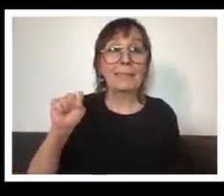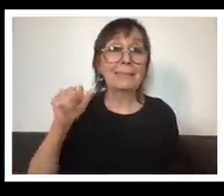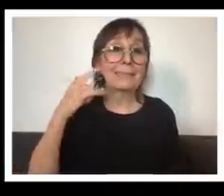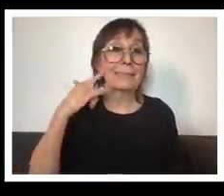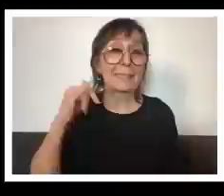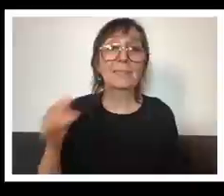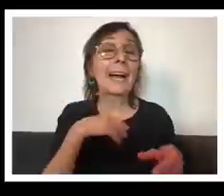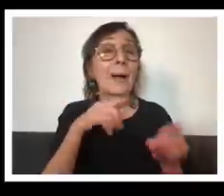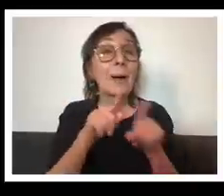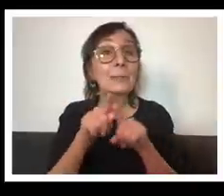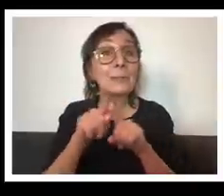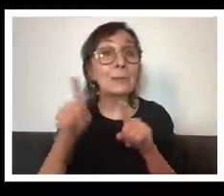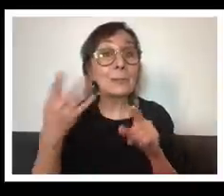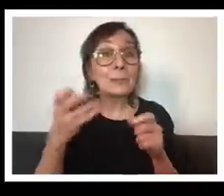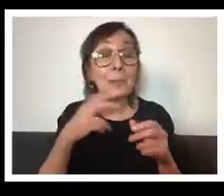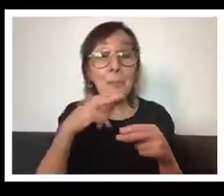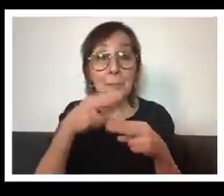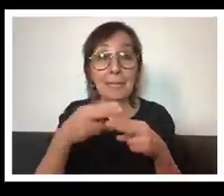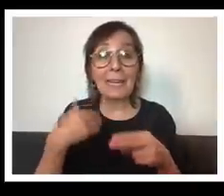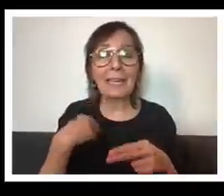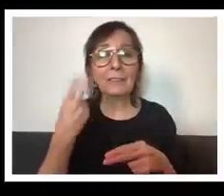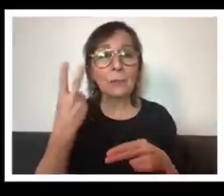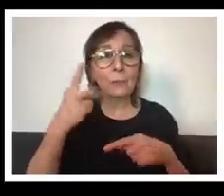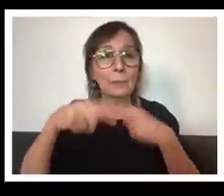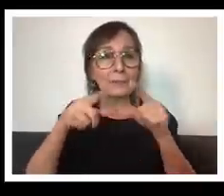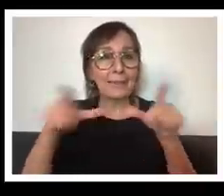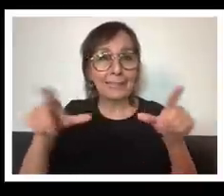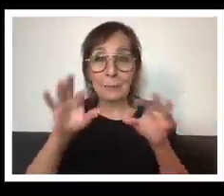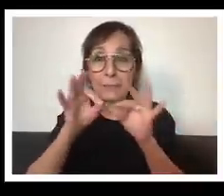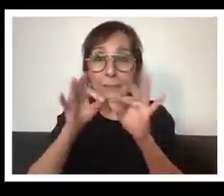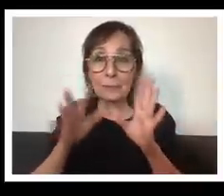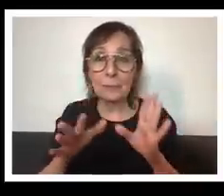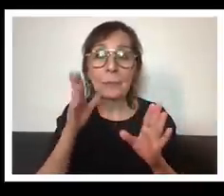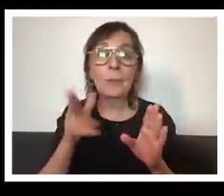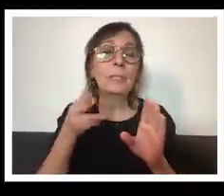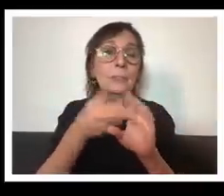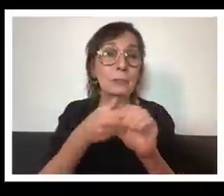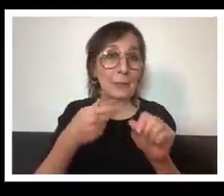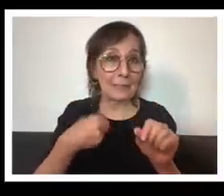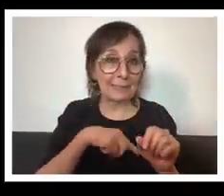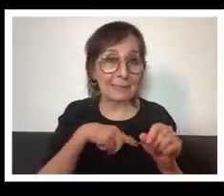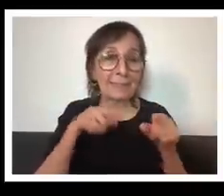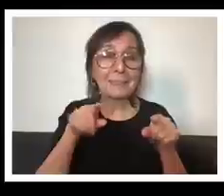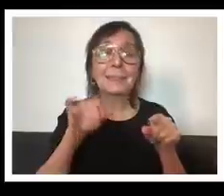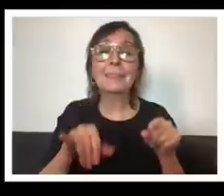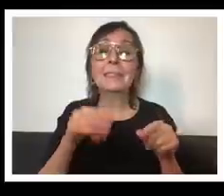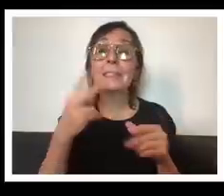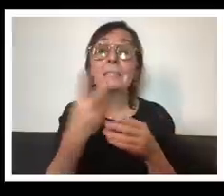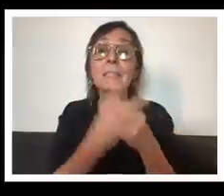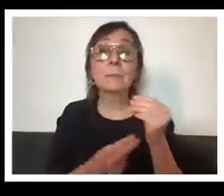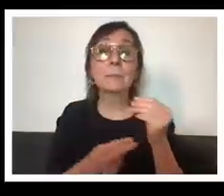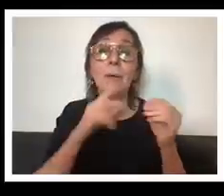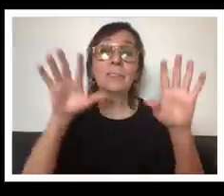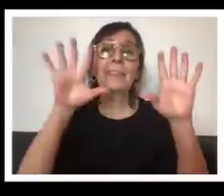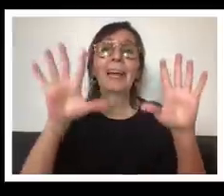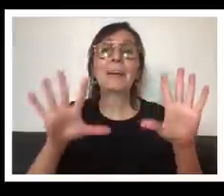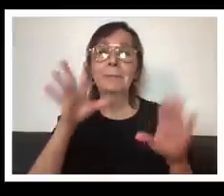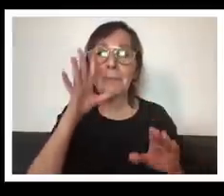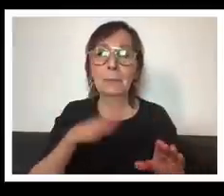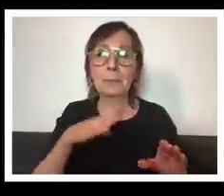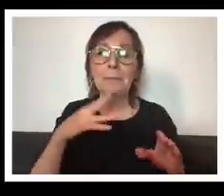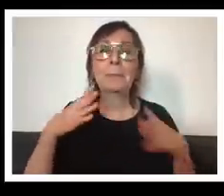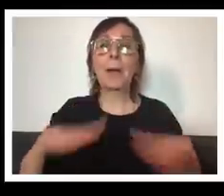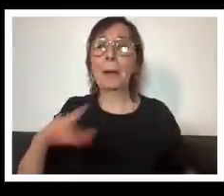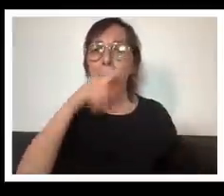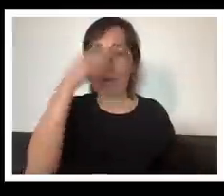i also just want to mention that we have uh two sign interpreters who will be joining us and uh and they are both fabulous women wearing black